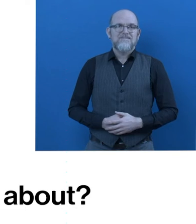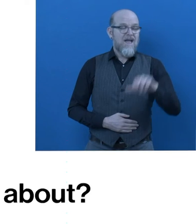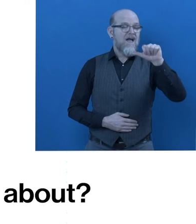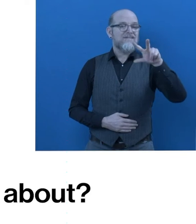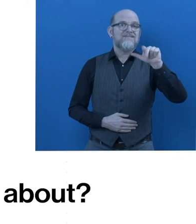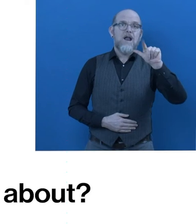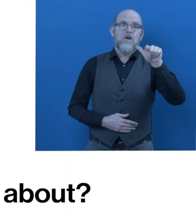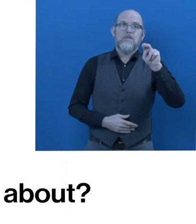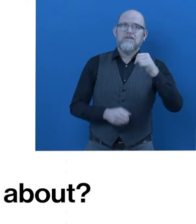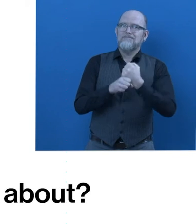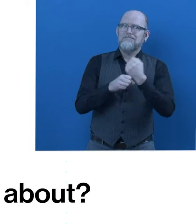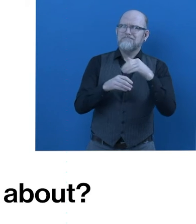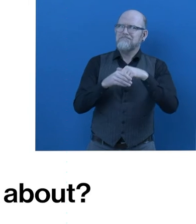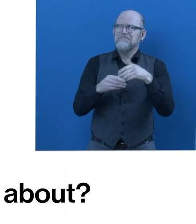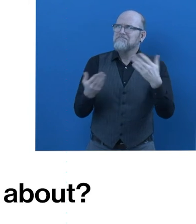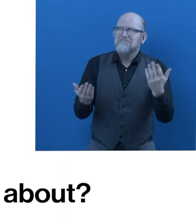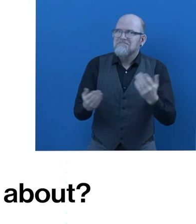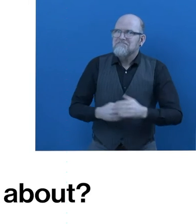¿Qué es Avalon Employment?